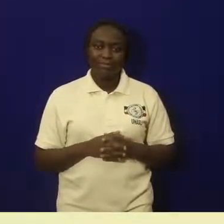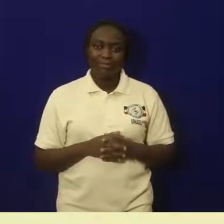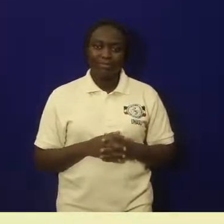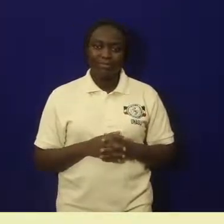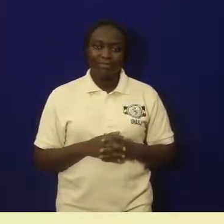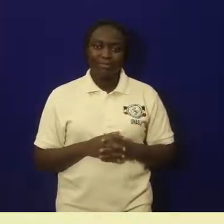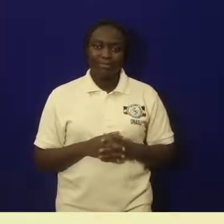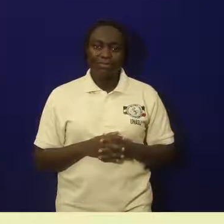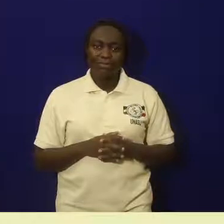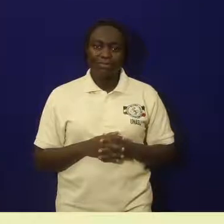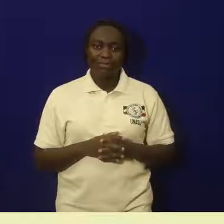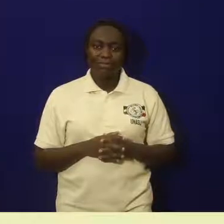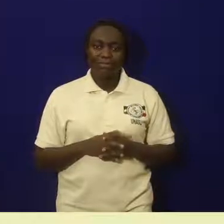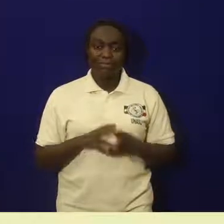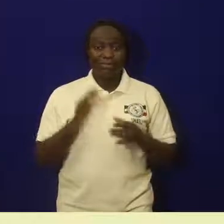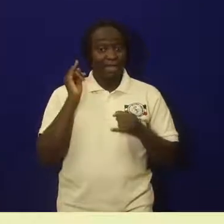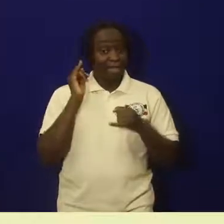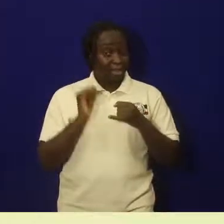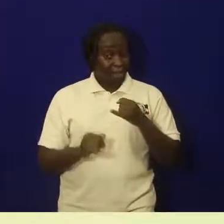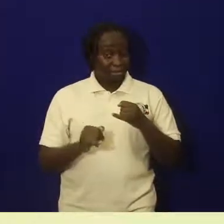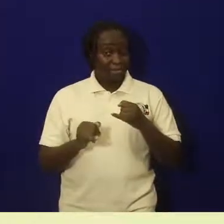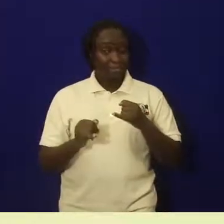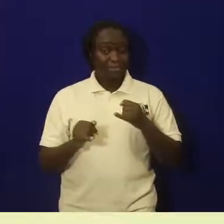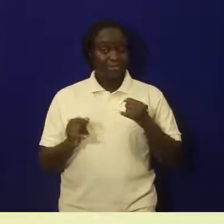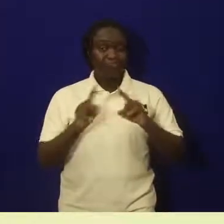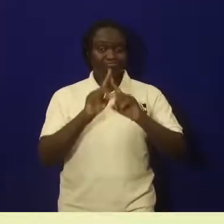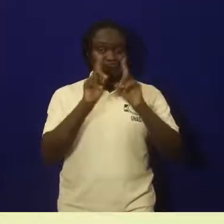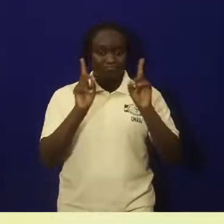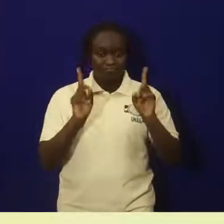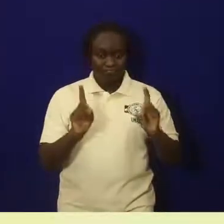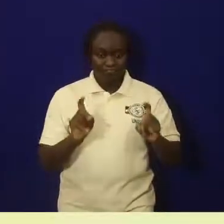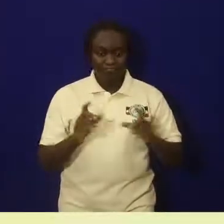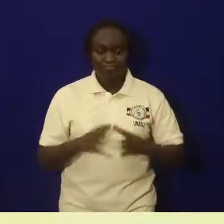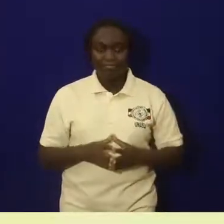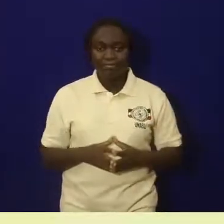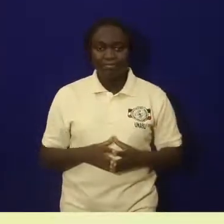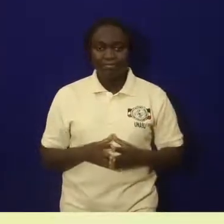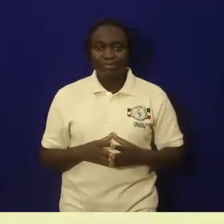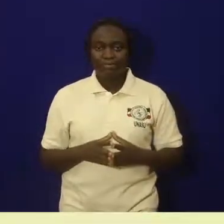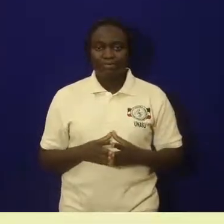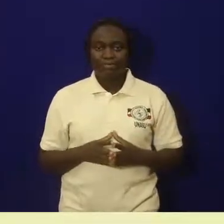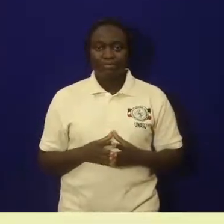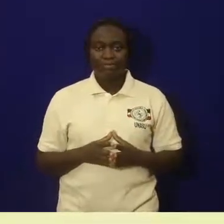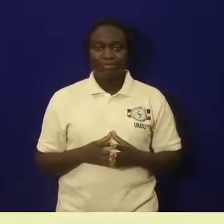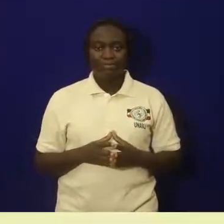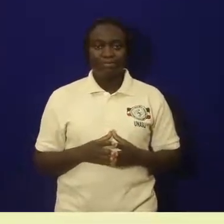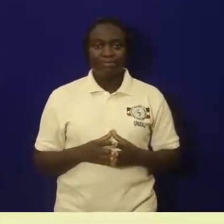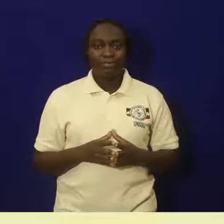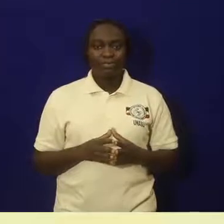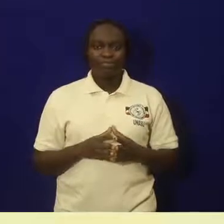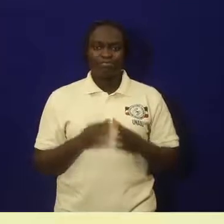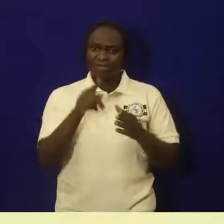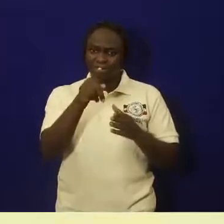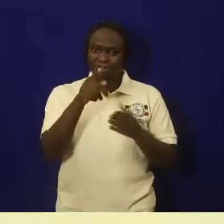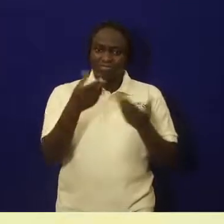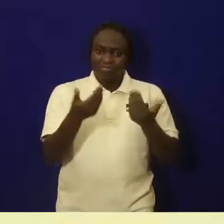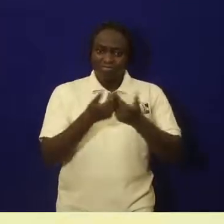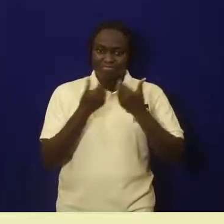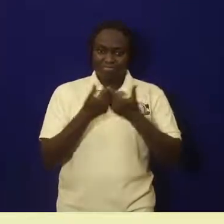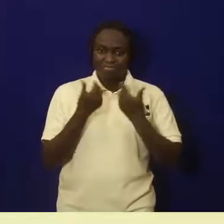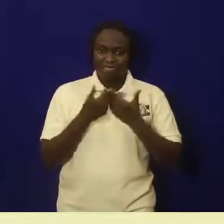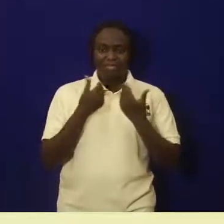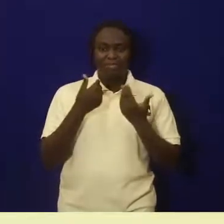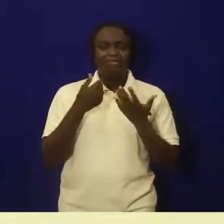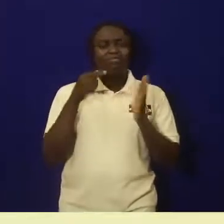And the last question, suggest one reason